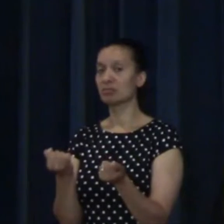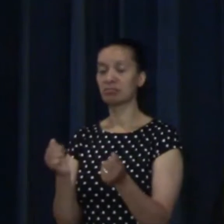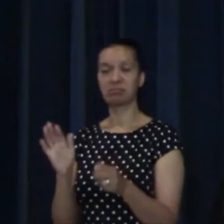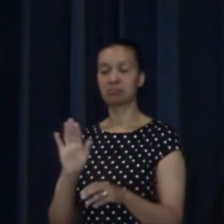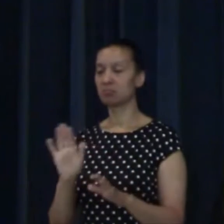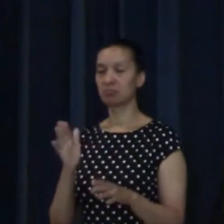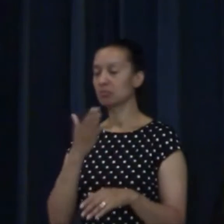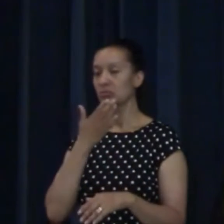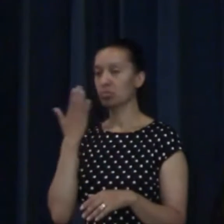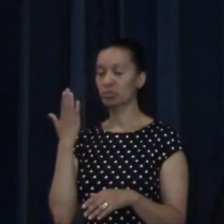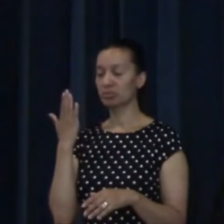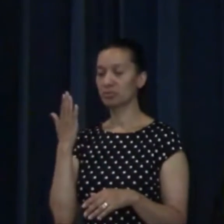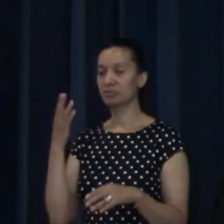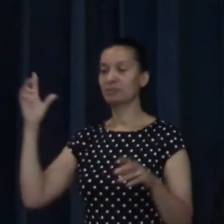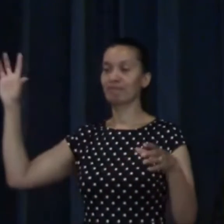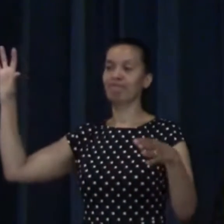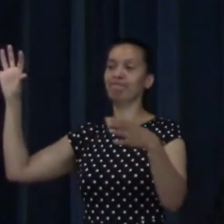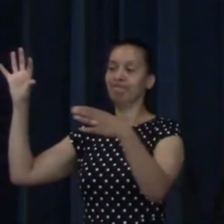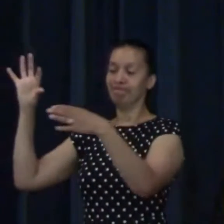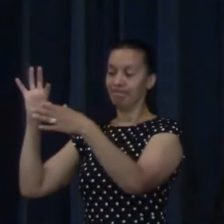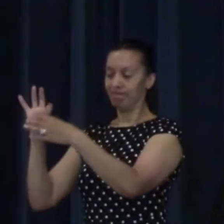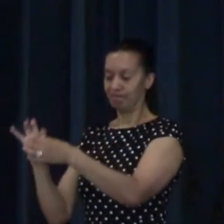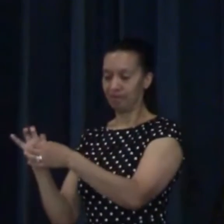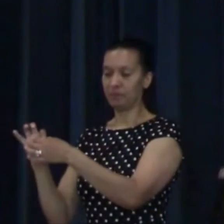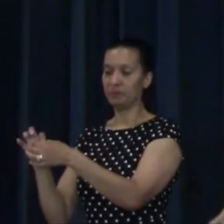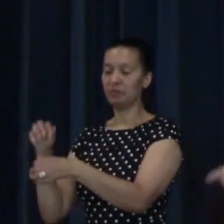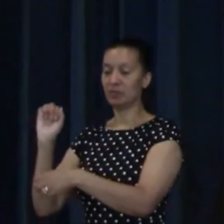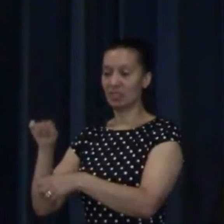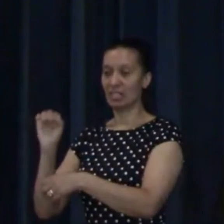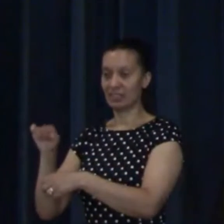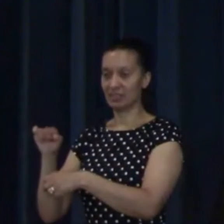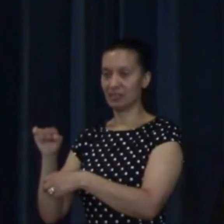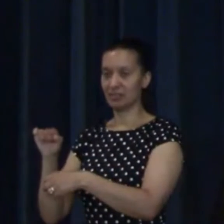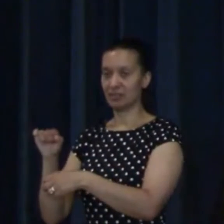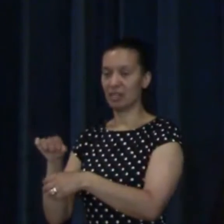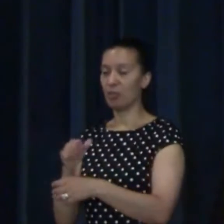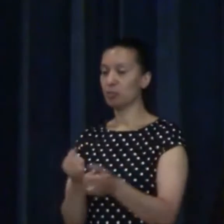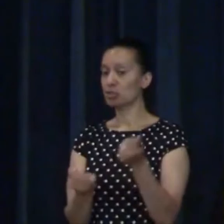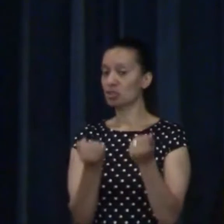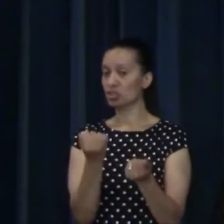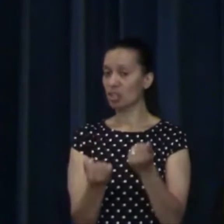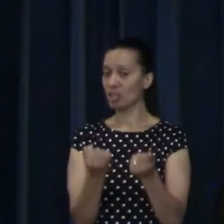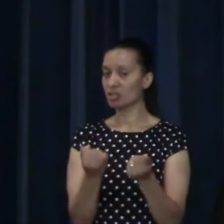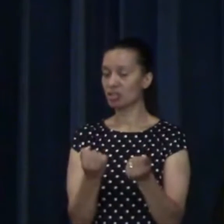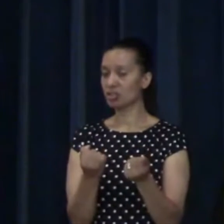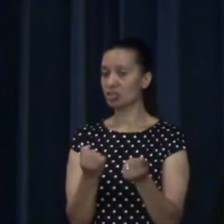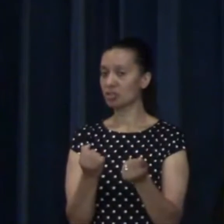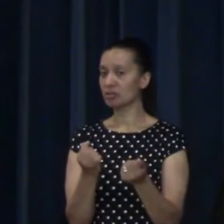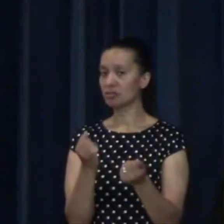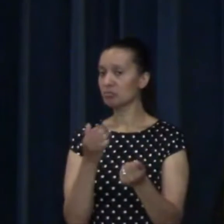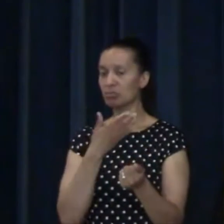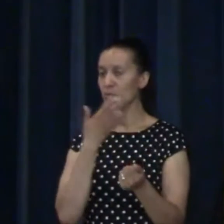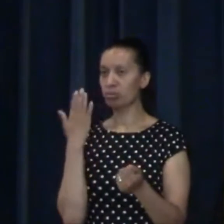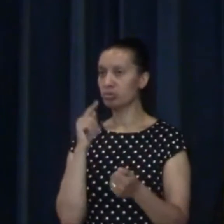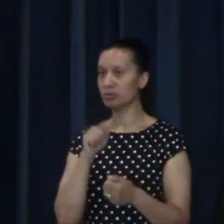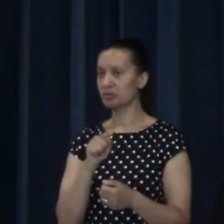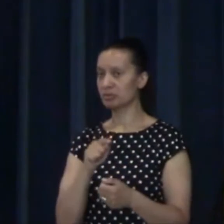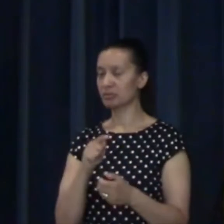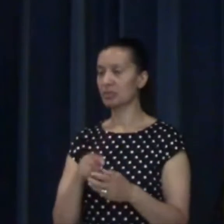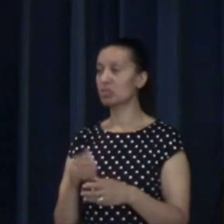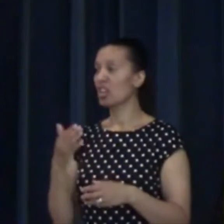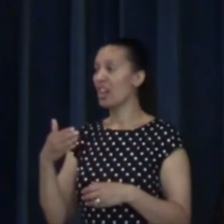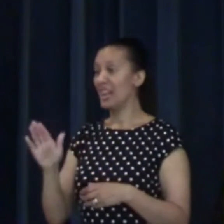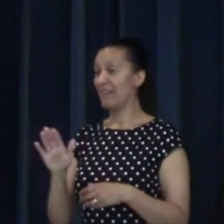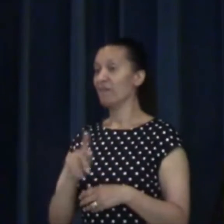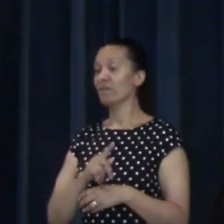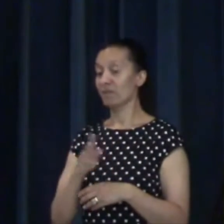We're called to be reconcilers. We are not called to be judges. I don't know. I'm going to leave that there.